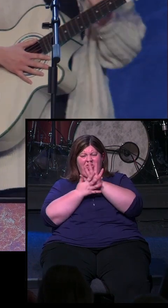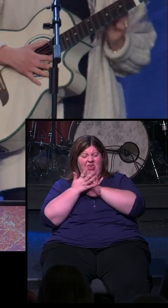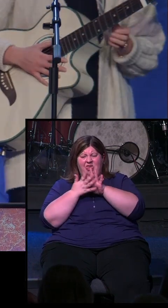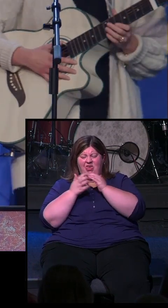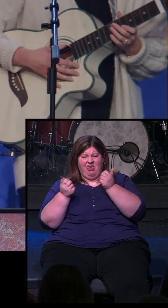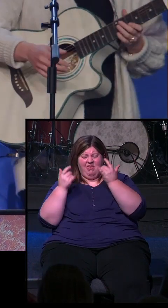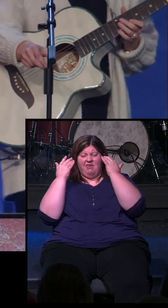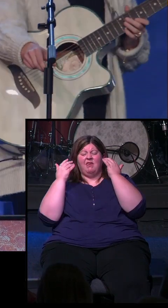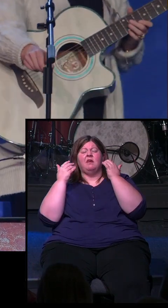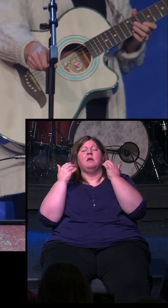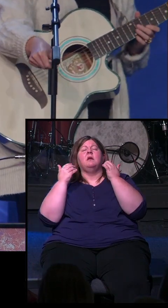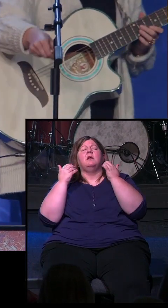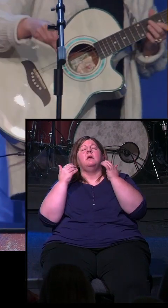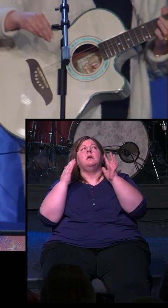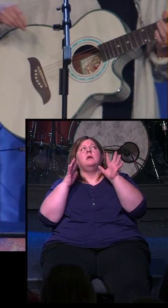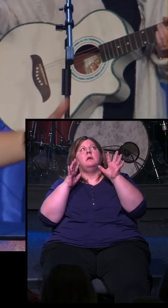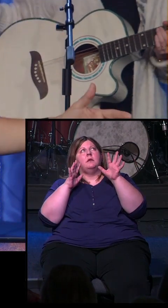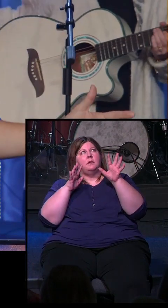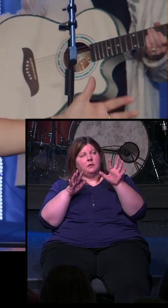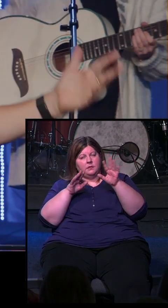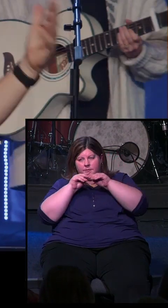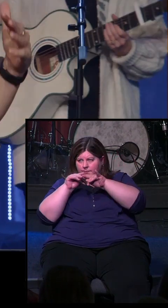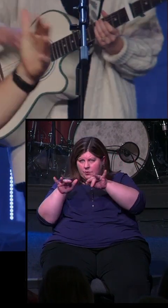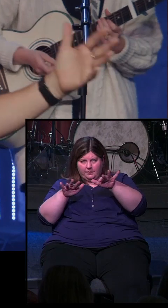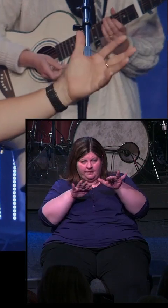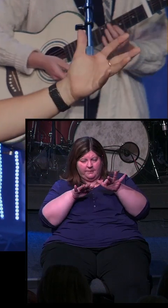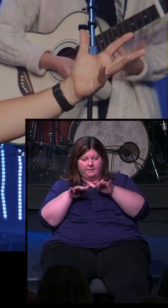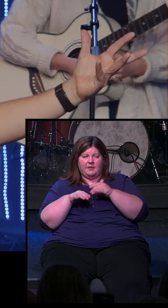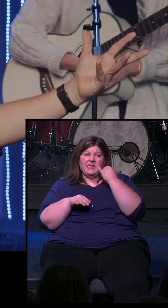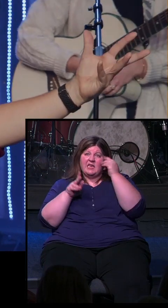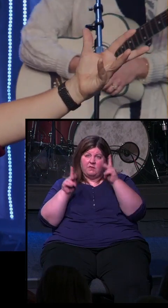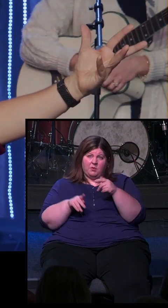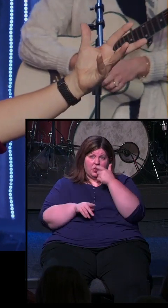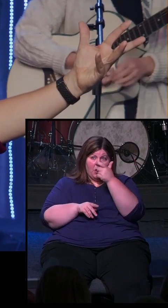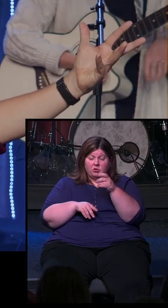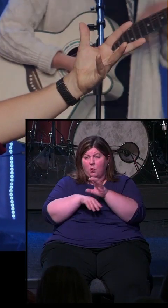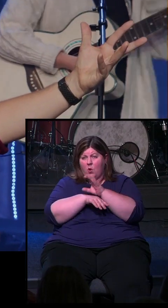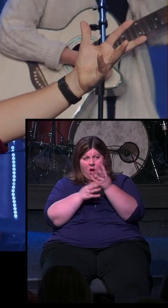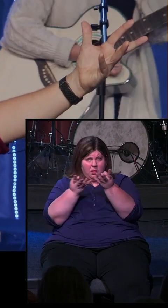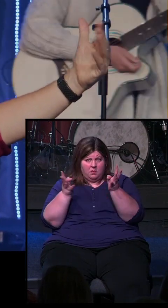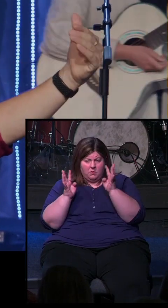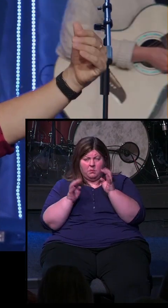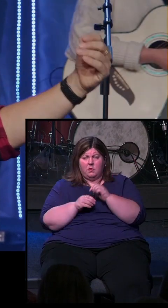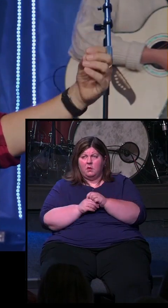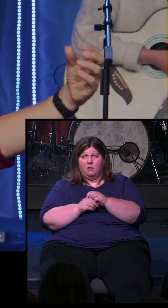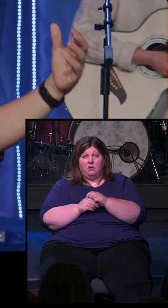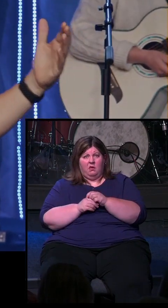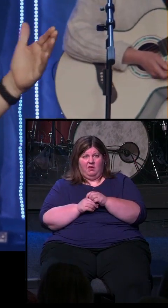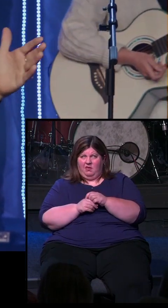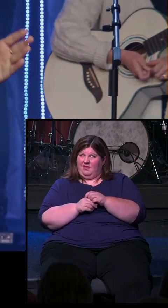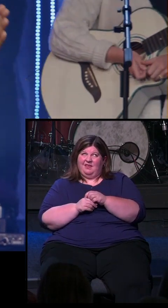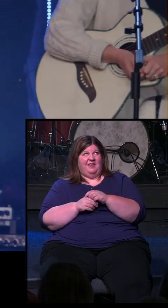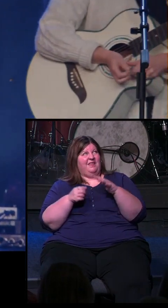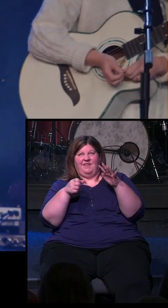Jesus, we just ask you to speak and you would move. And if there's anybody in this room or anybody watching online right now where you haven't put your faith and your